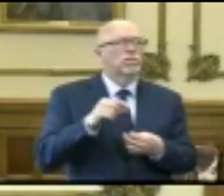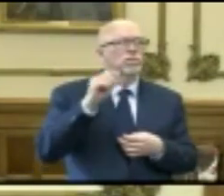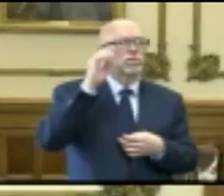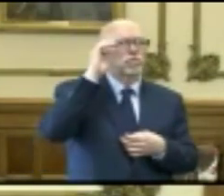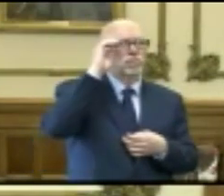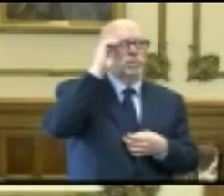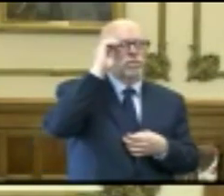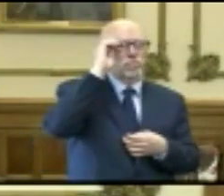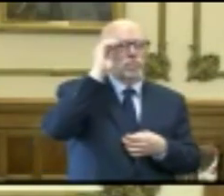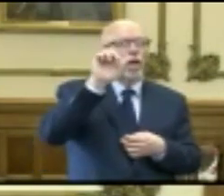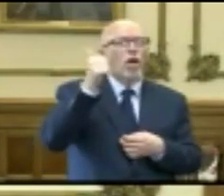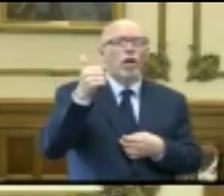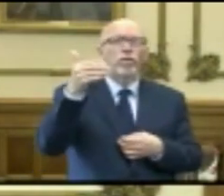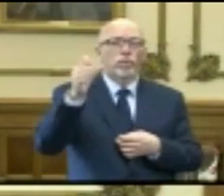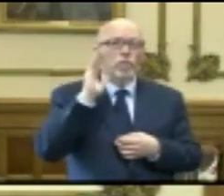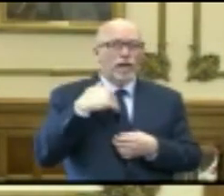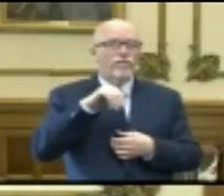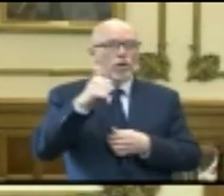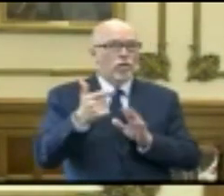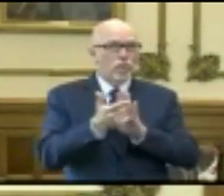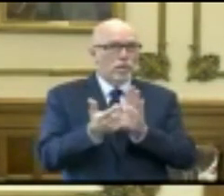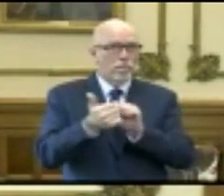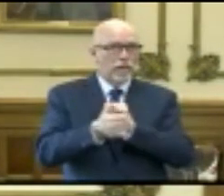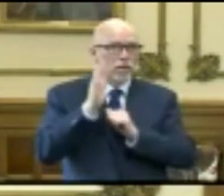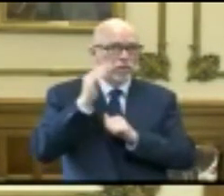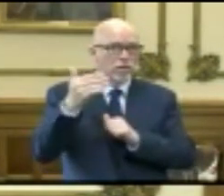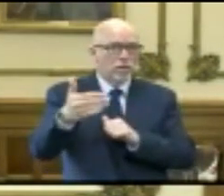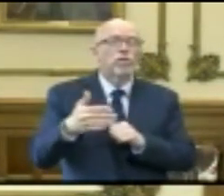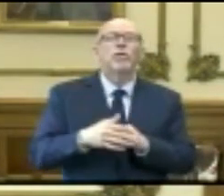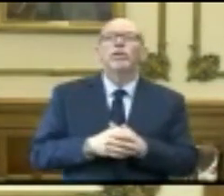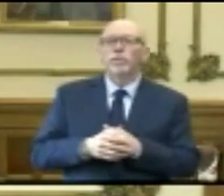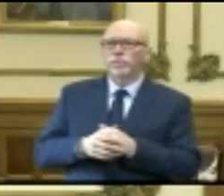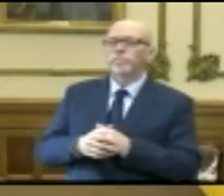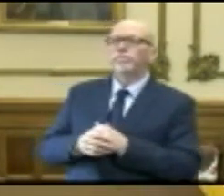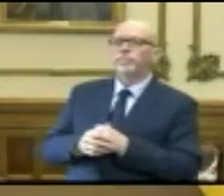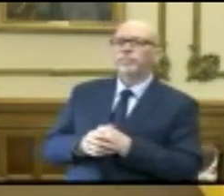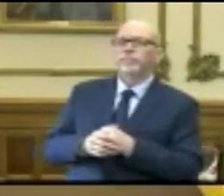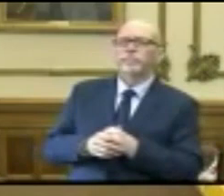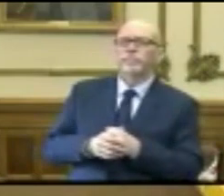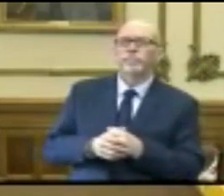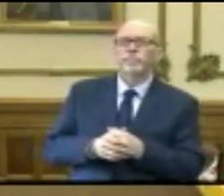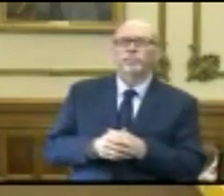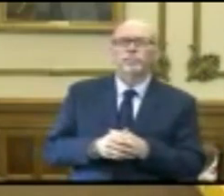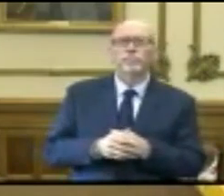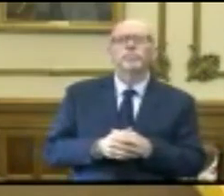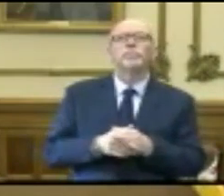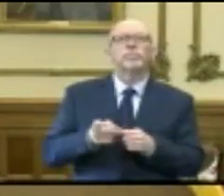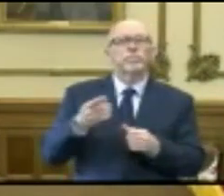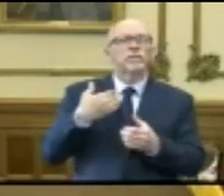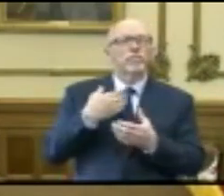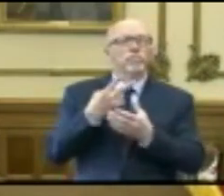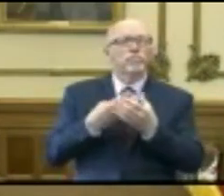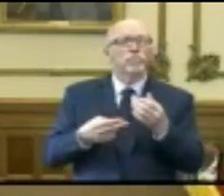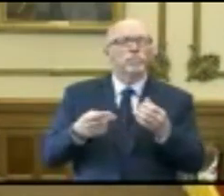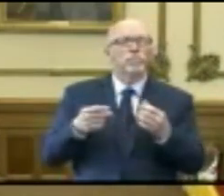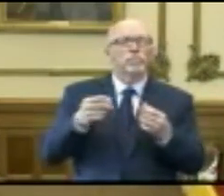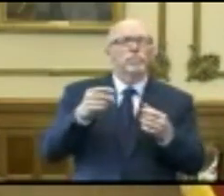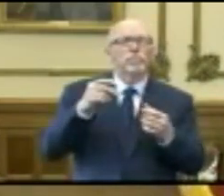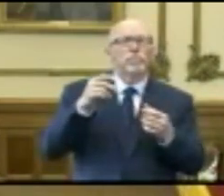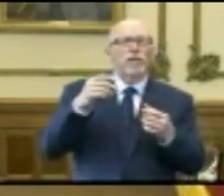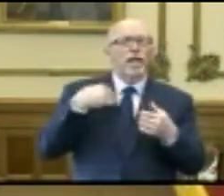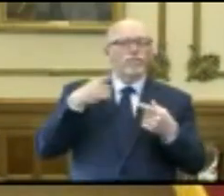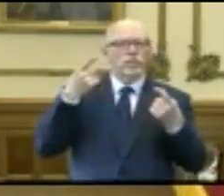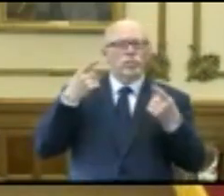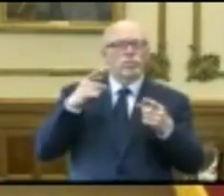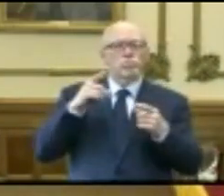Another package on its way, maybe. So there's bipartisan, there's nonpartisan agreement,